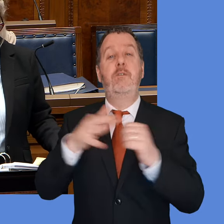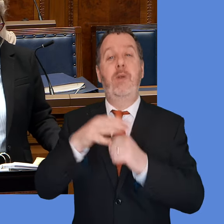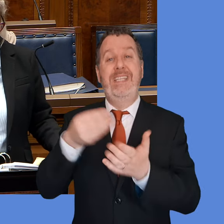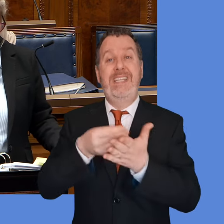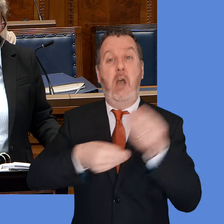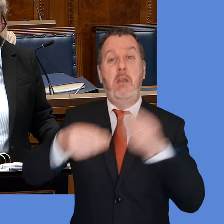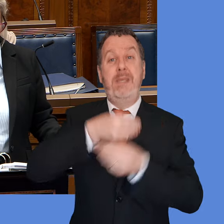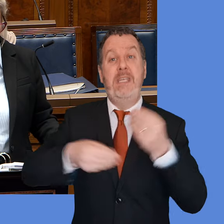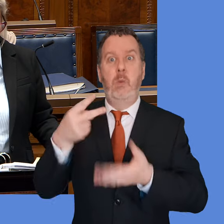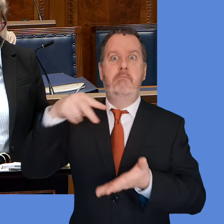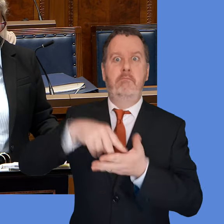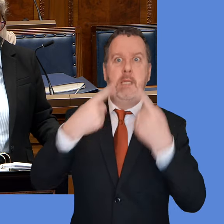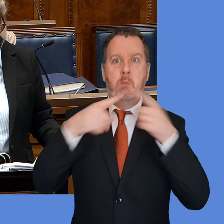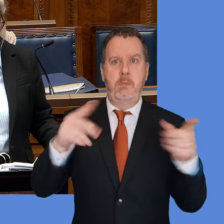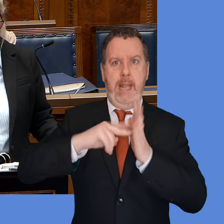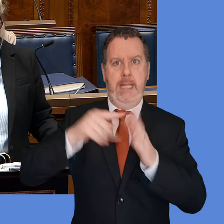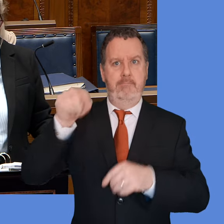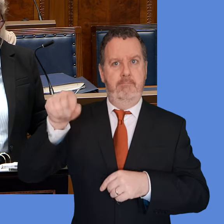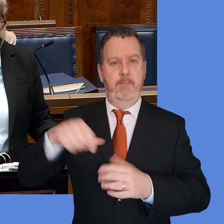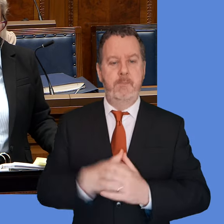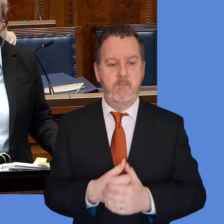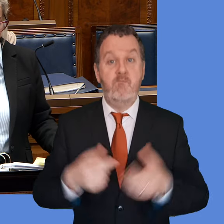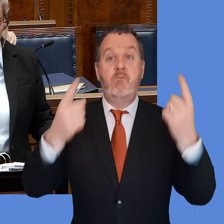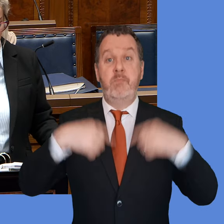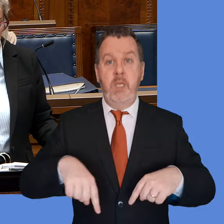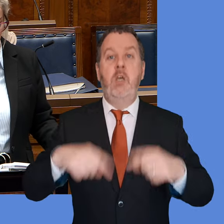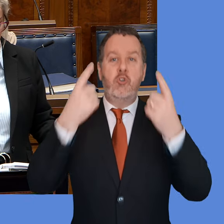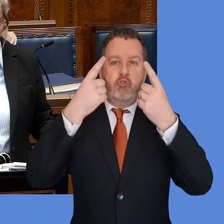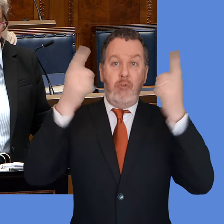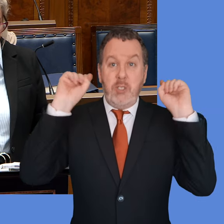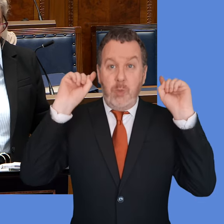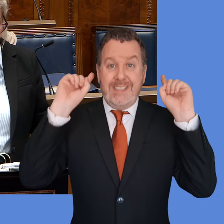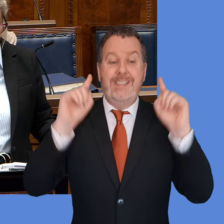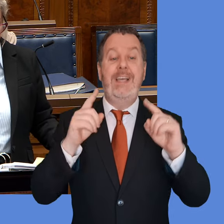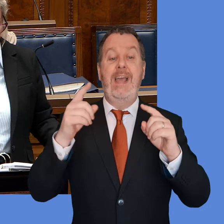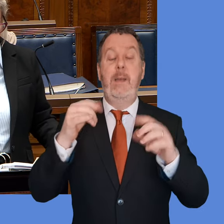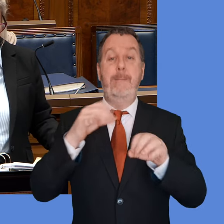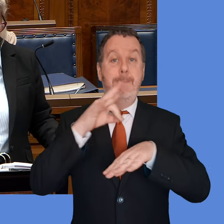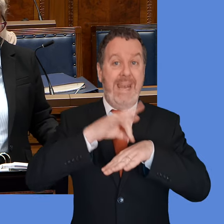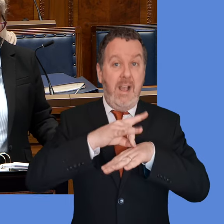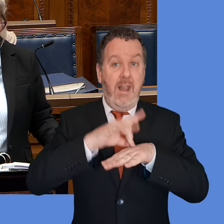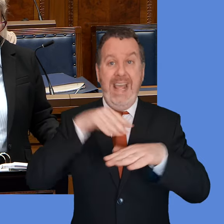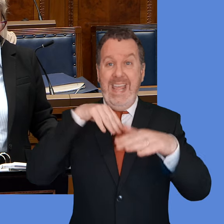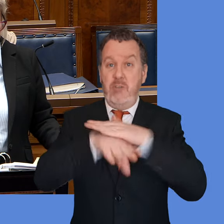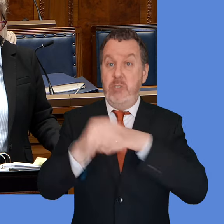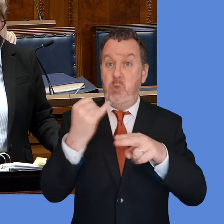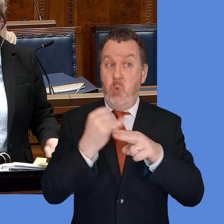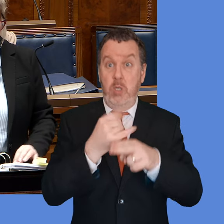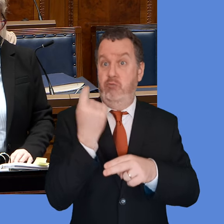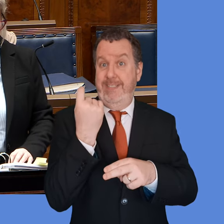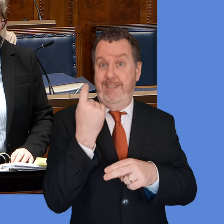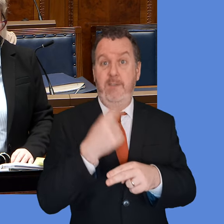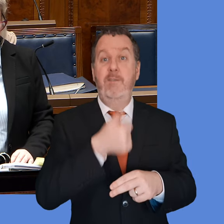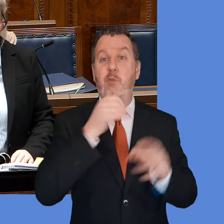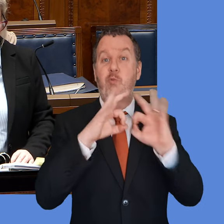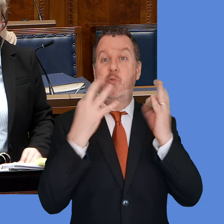Entry Medical School opened to its first cohort of students in 2021 and with the second and